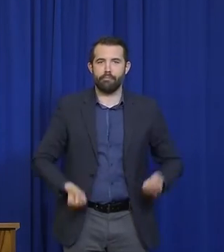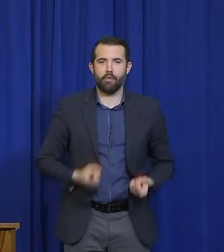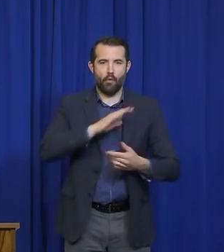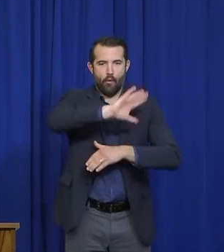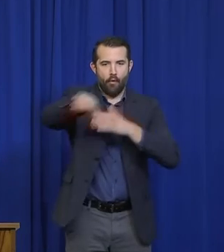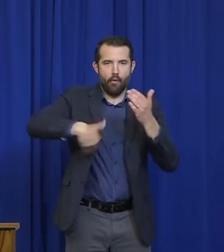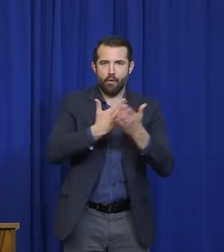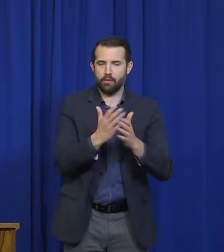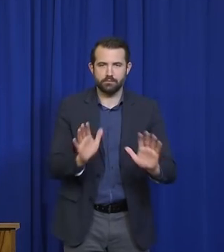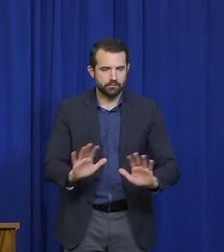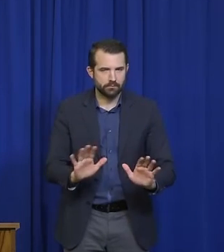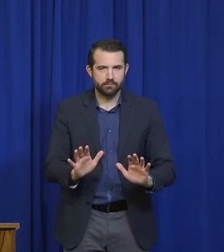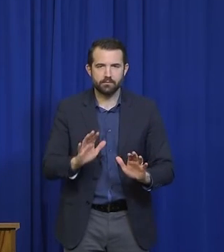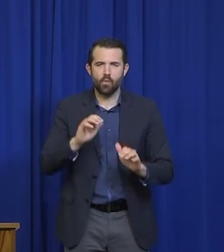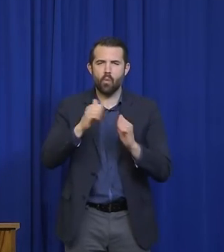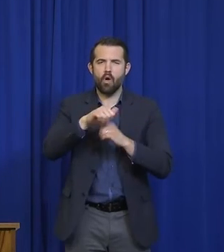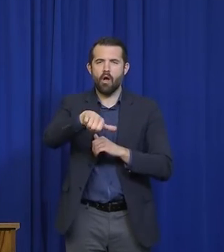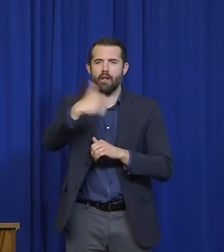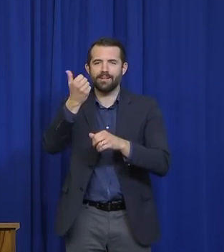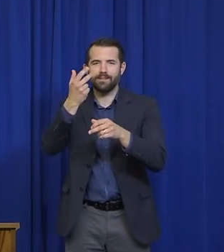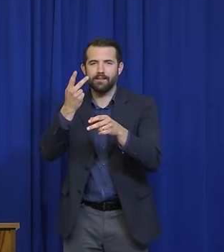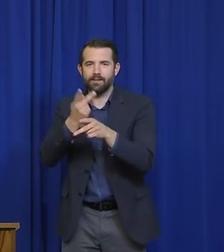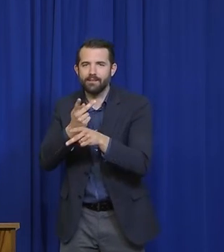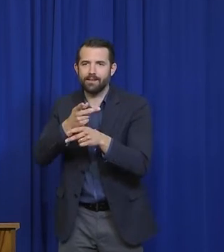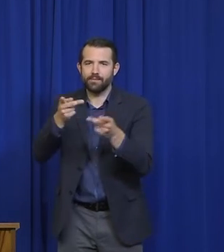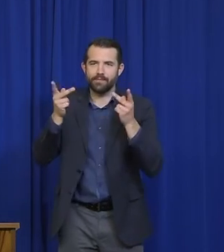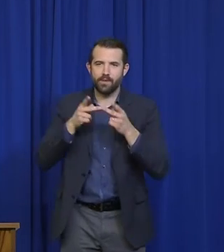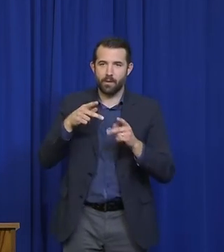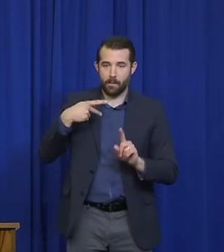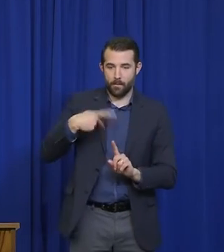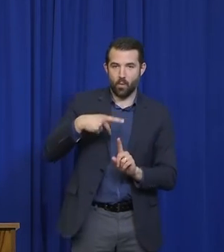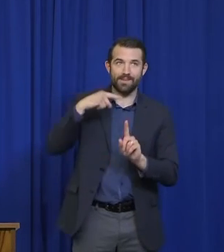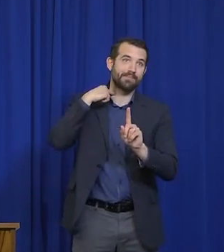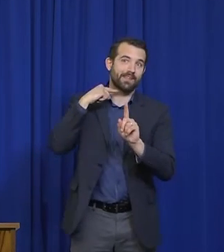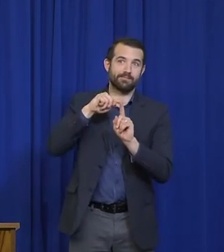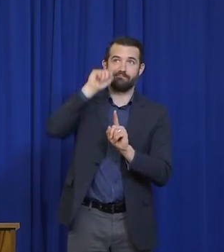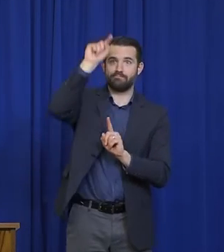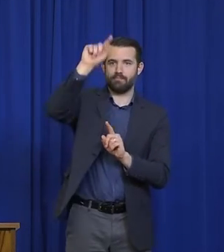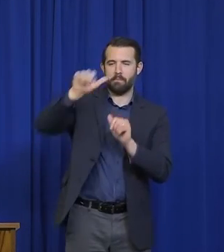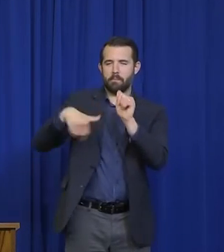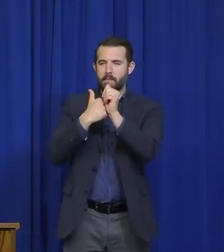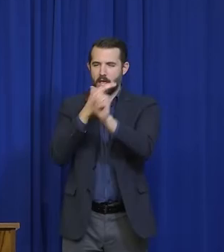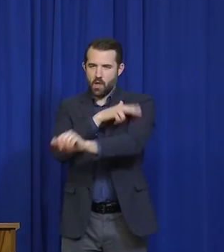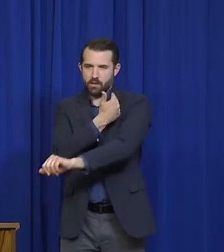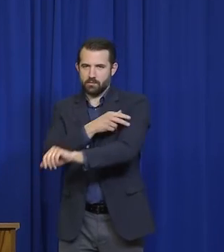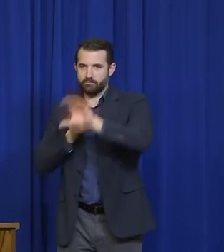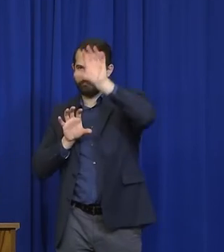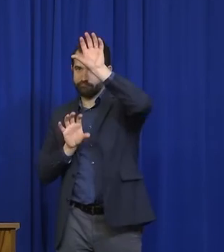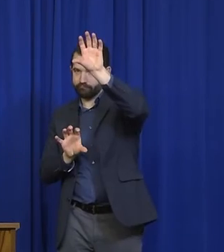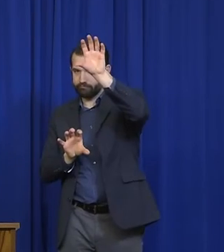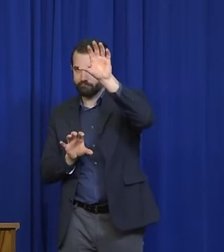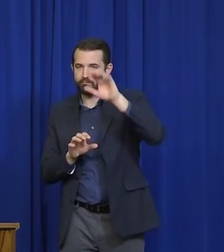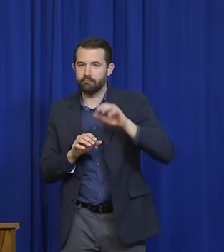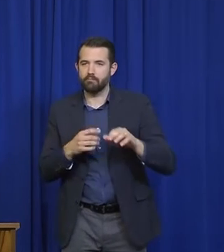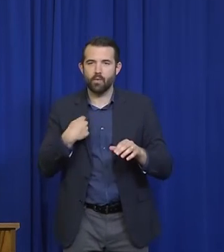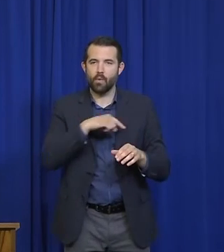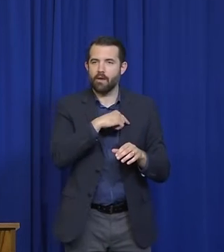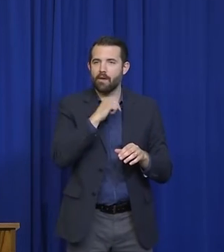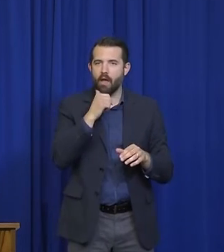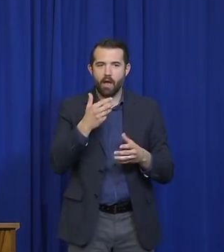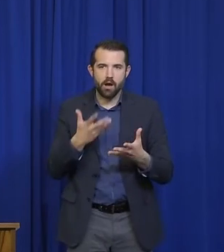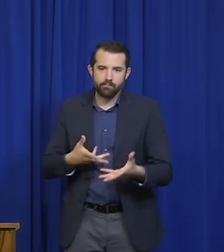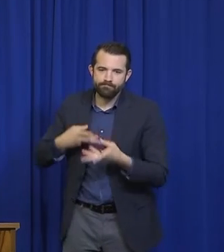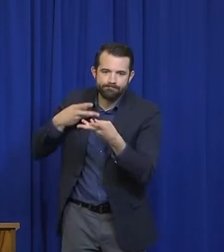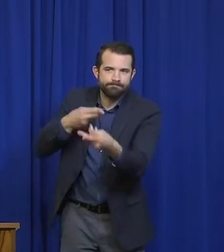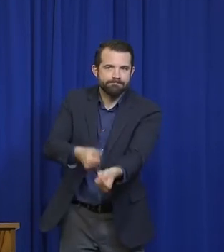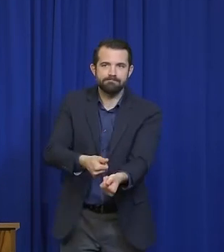care sites. We have had help from the National Guard and some federal help in that. But we have not fully done that because it would